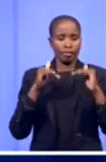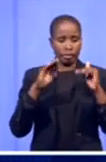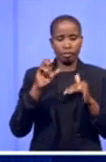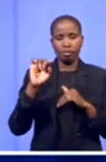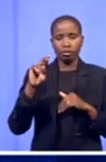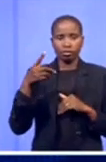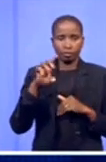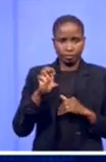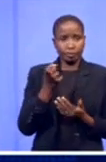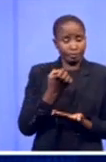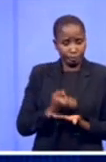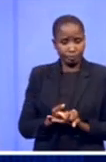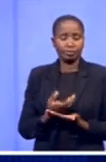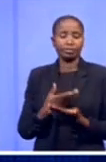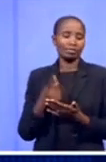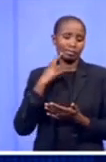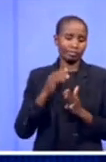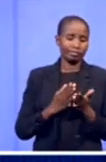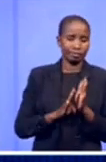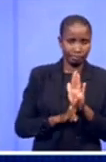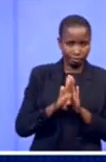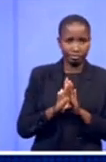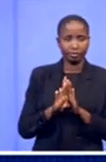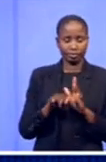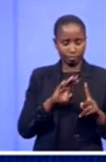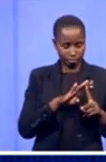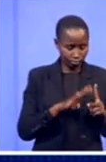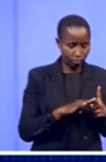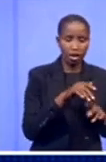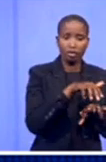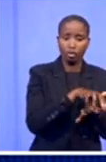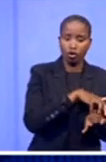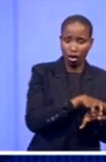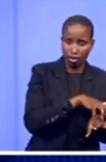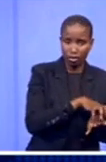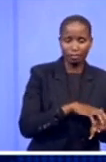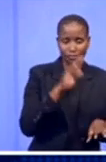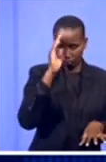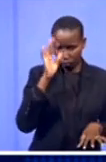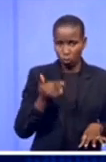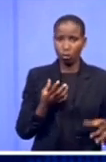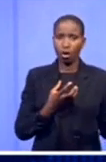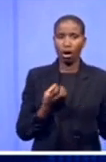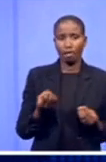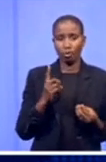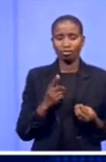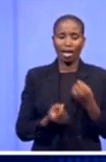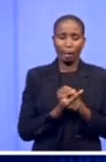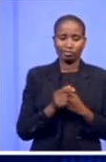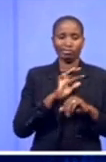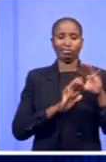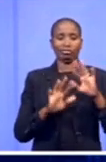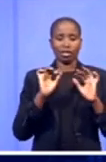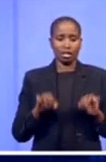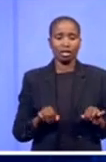In agriculture, we know that we've had bumper export seasons in recent times. And so we're going to have a panel to say, how do we make this